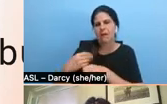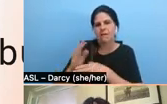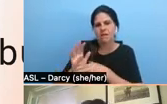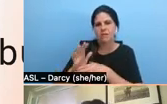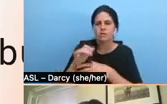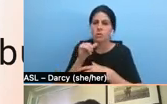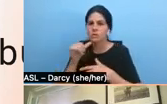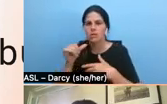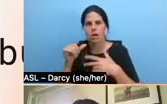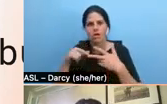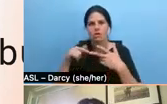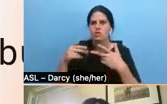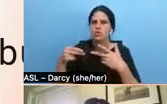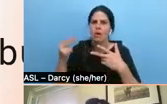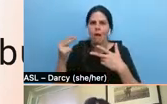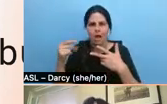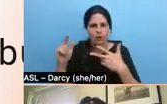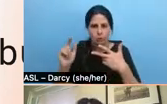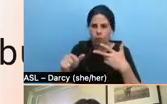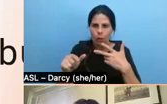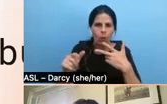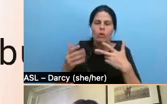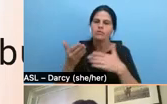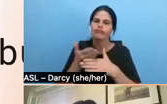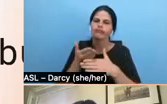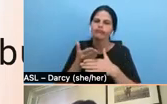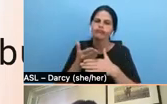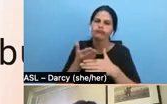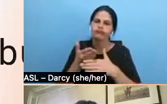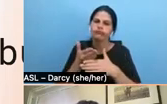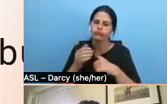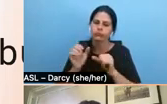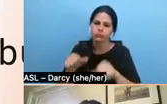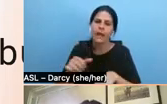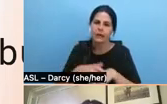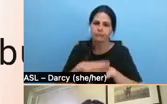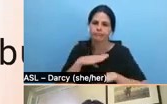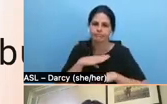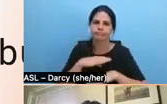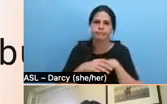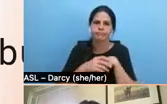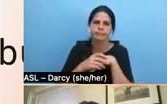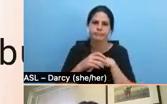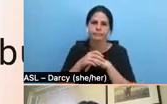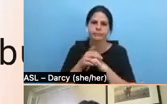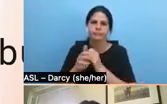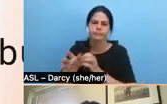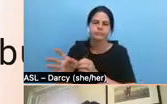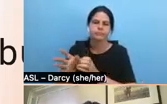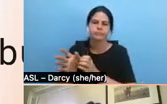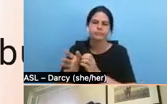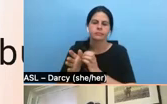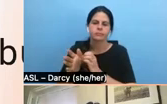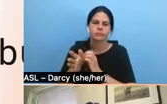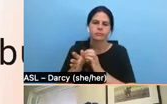You can pay people. You can, you know, think about all the things that I mentioned in the previous slides. And again, many producers are,